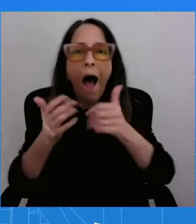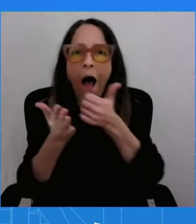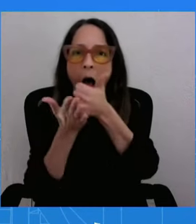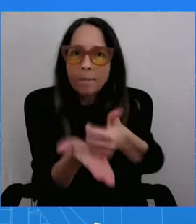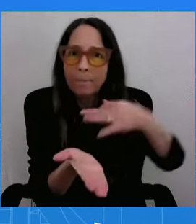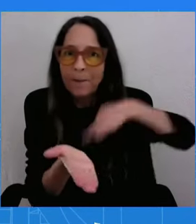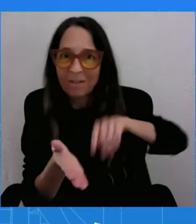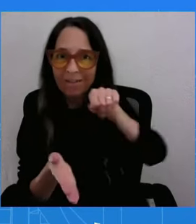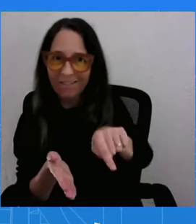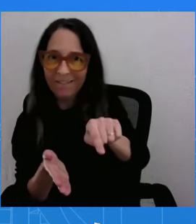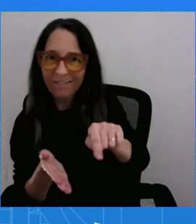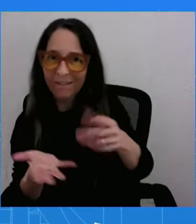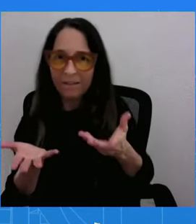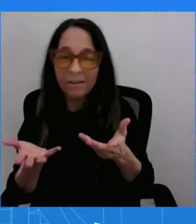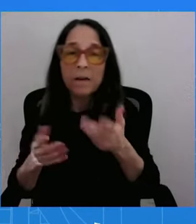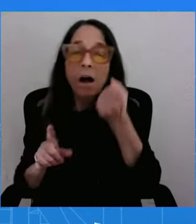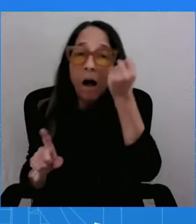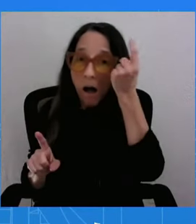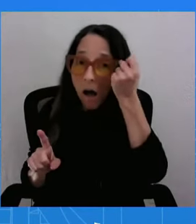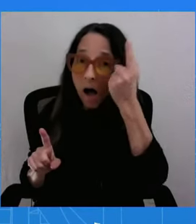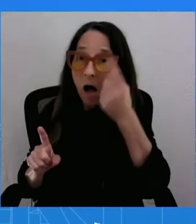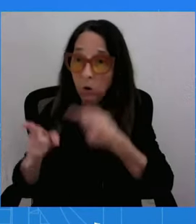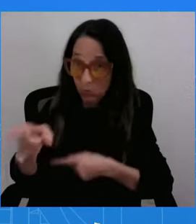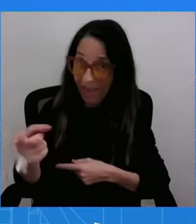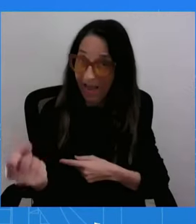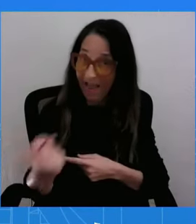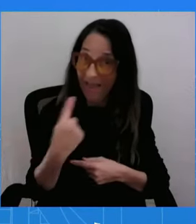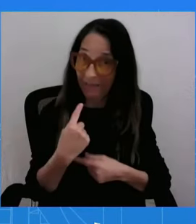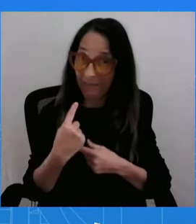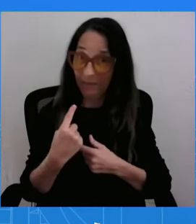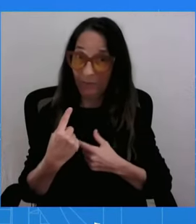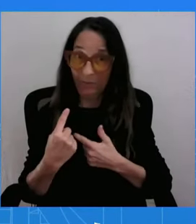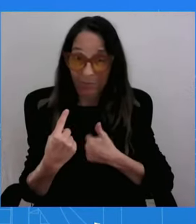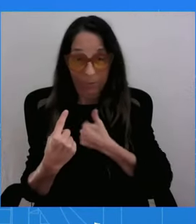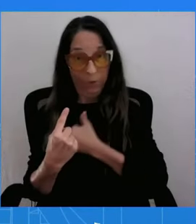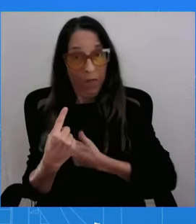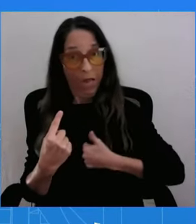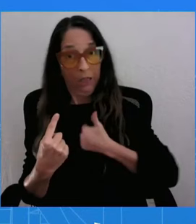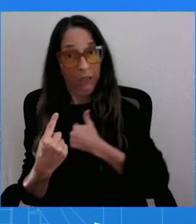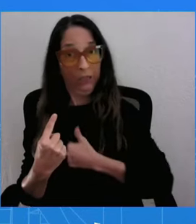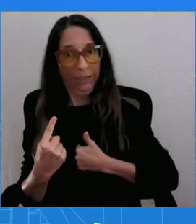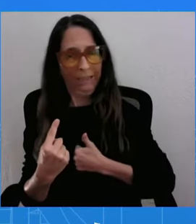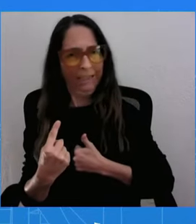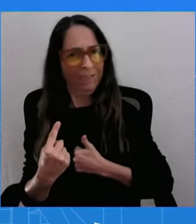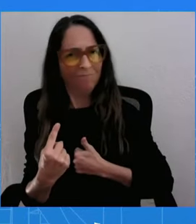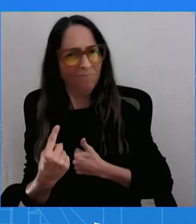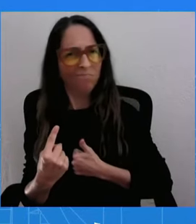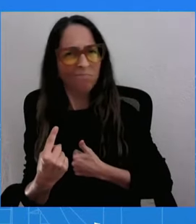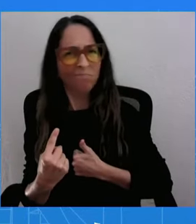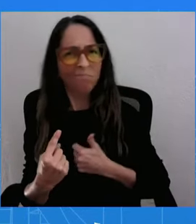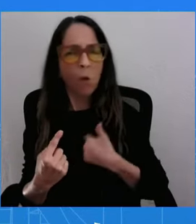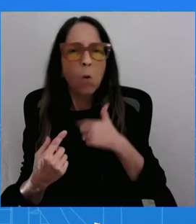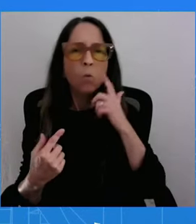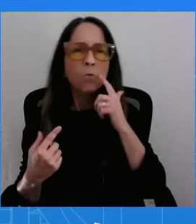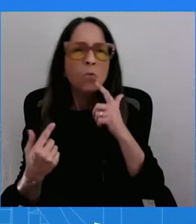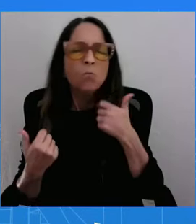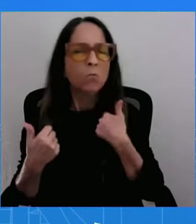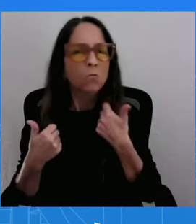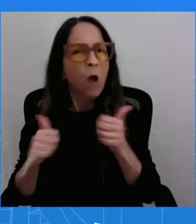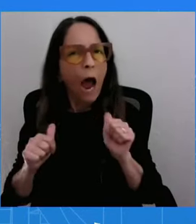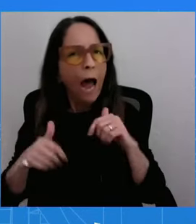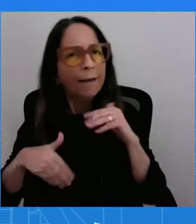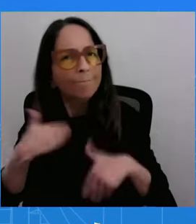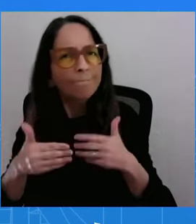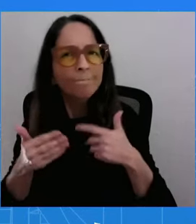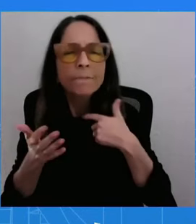some sort of regret because we want to get caught trying, because we want to see it over the finish line, because there are times when we've been optimistic that we